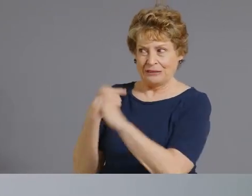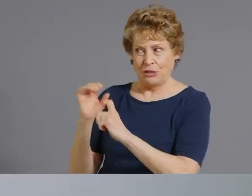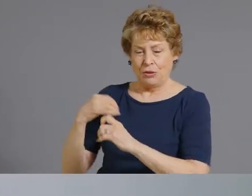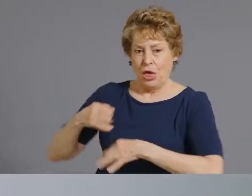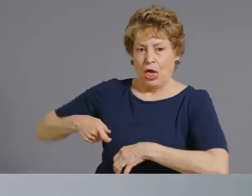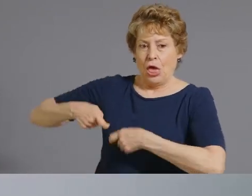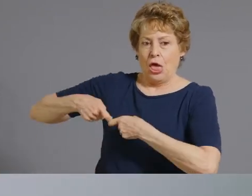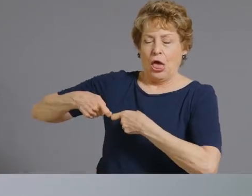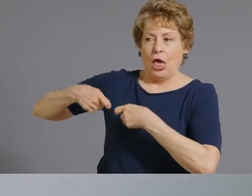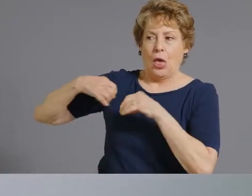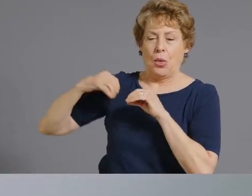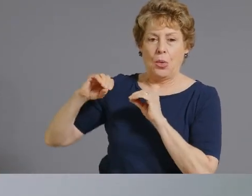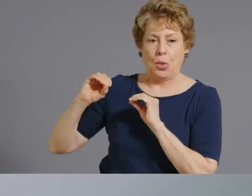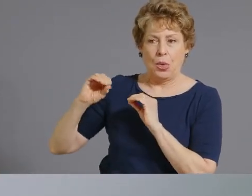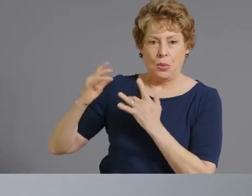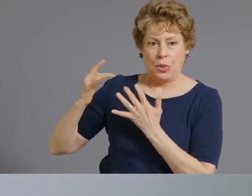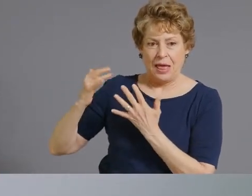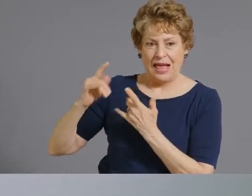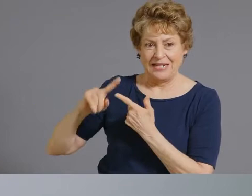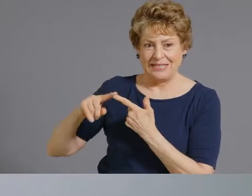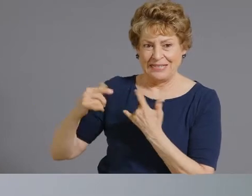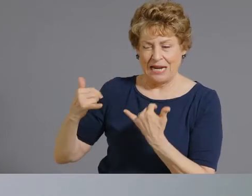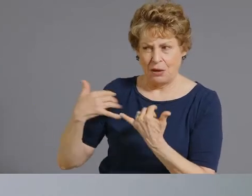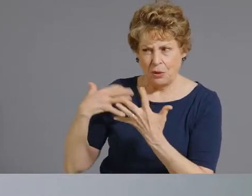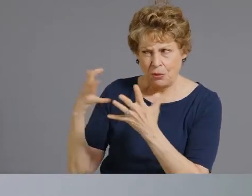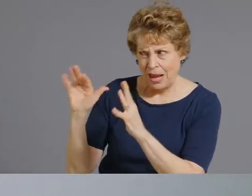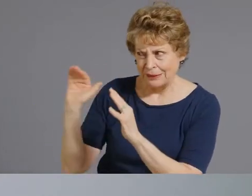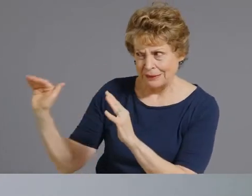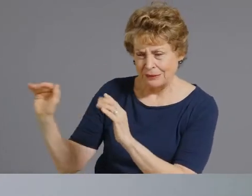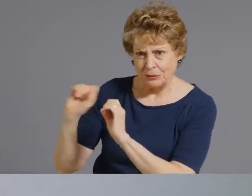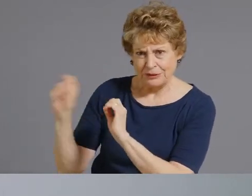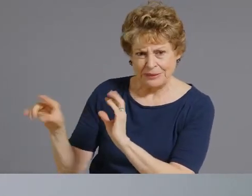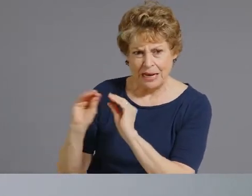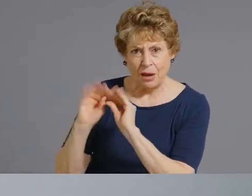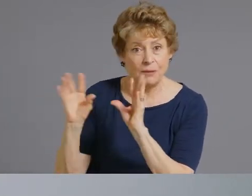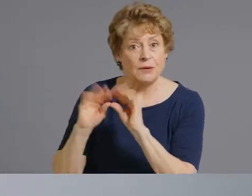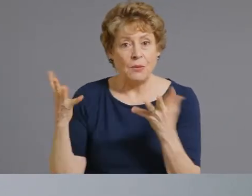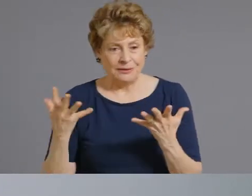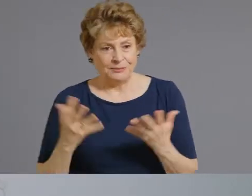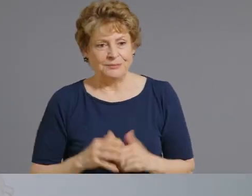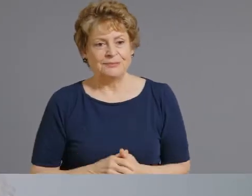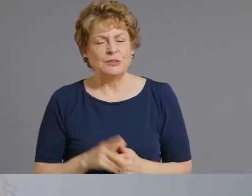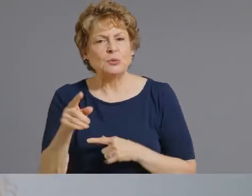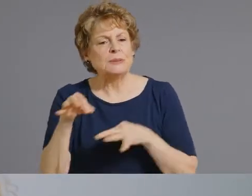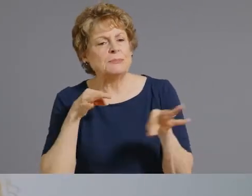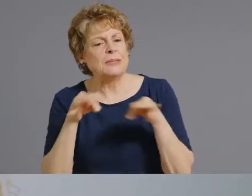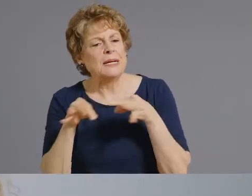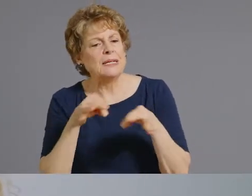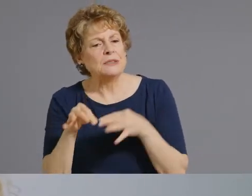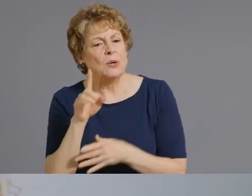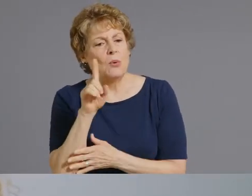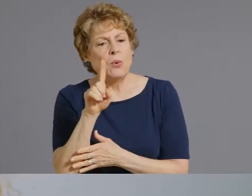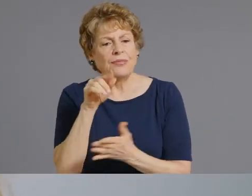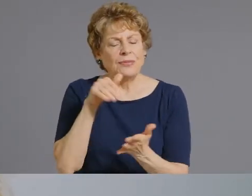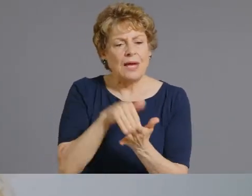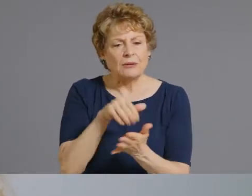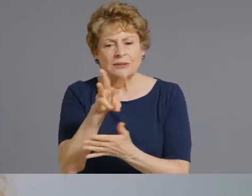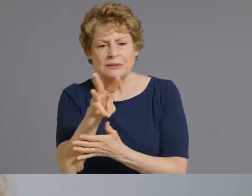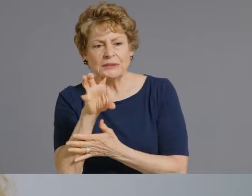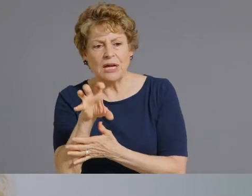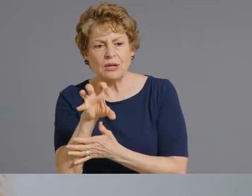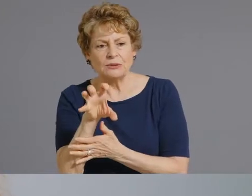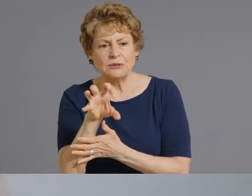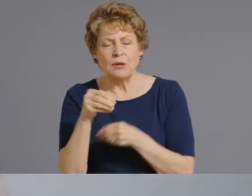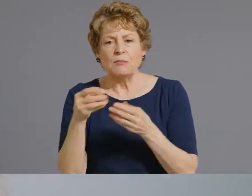and then two questions please yeah okay so when you say 1600 provider sites have received